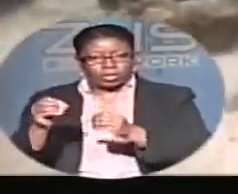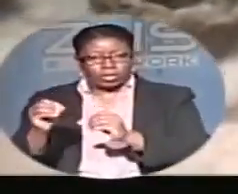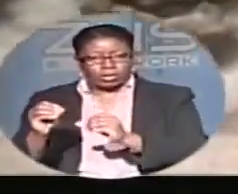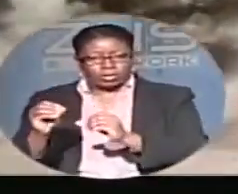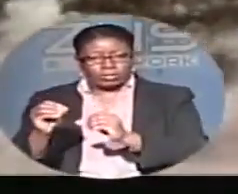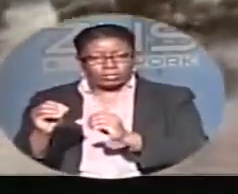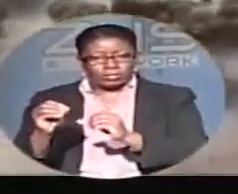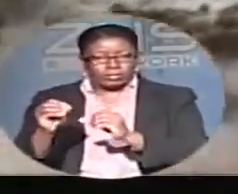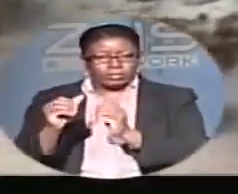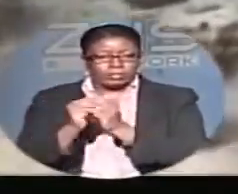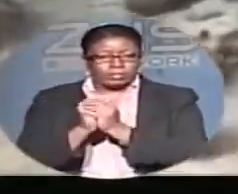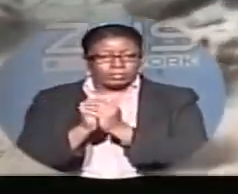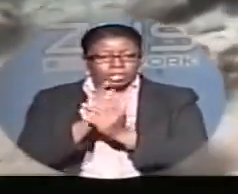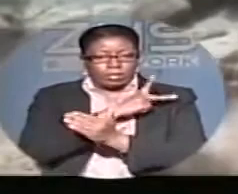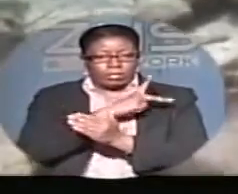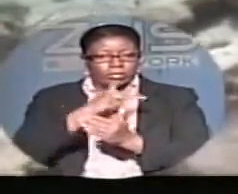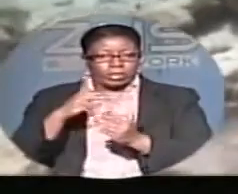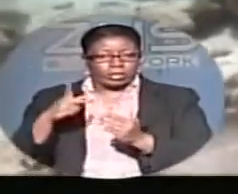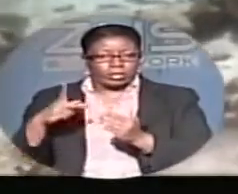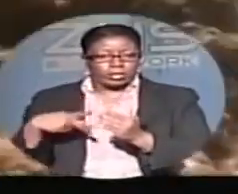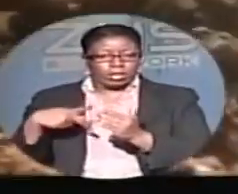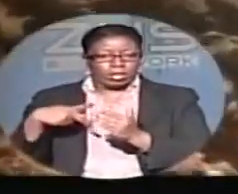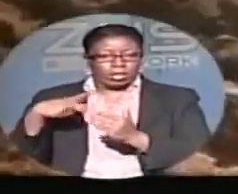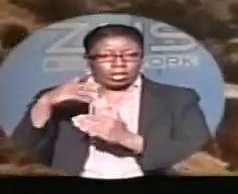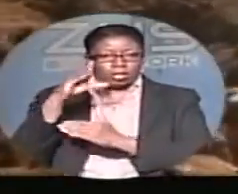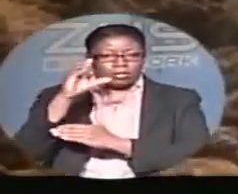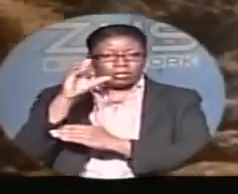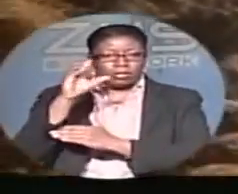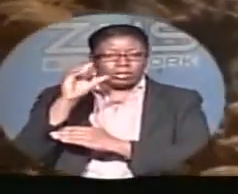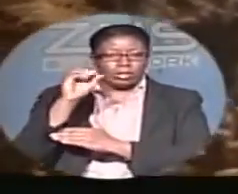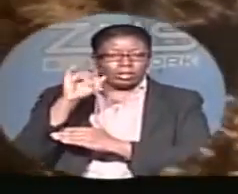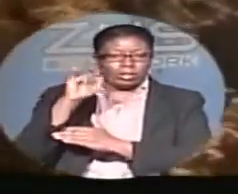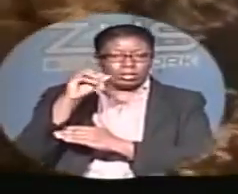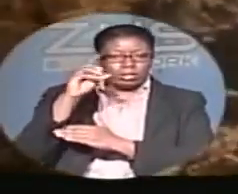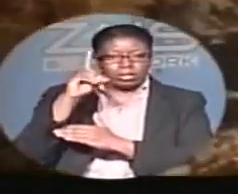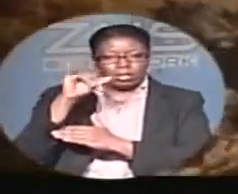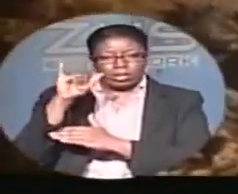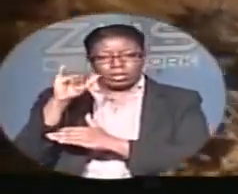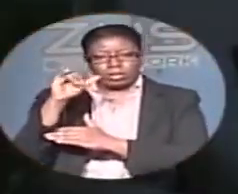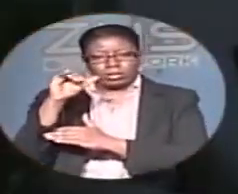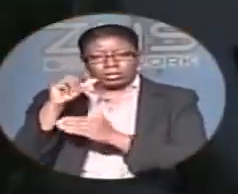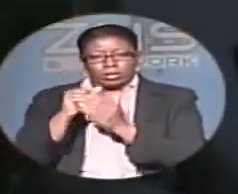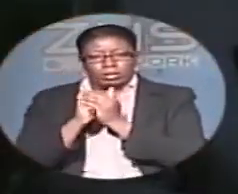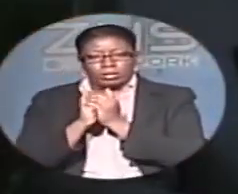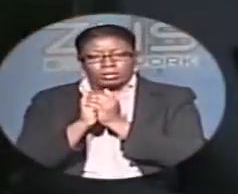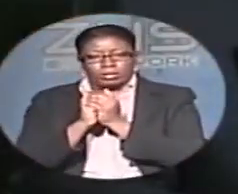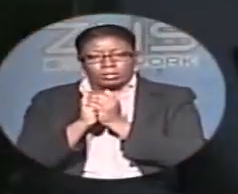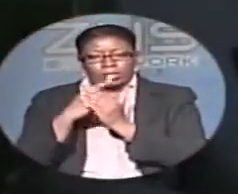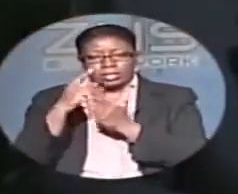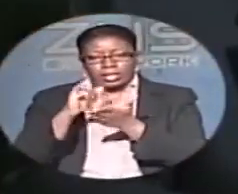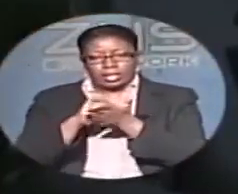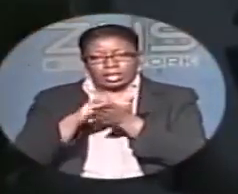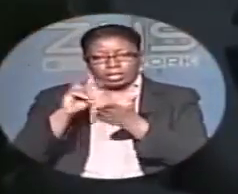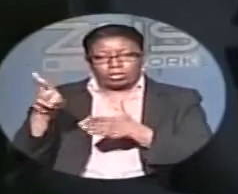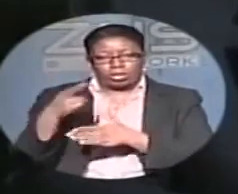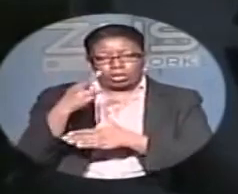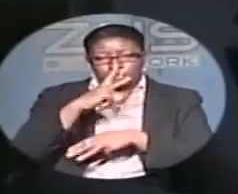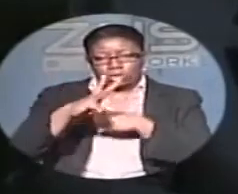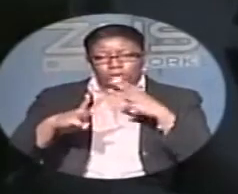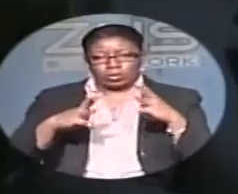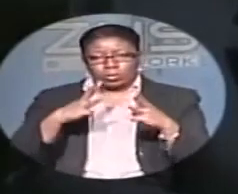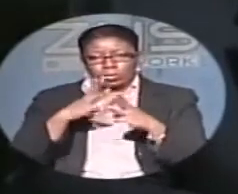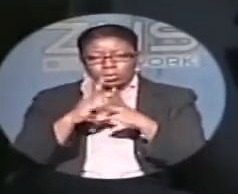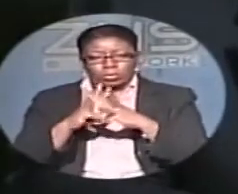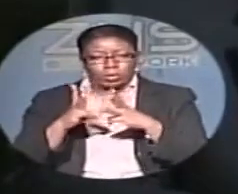Bil Sultan, Prince of Saudi Arabia, wants the extensive research to benefit marine resources worldwide. We go to